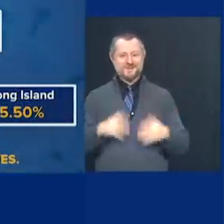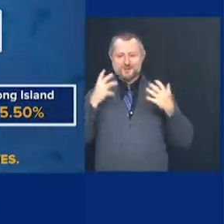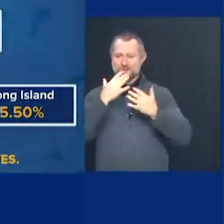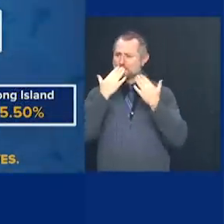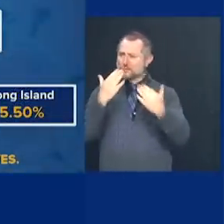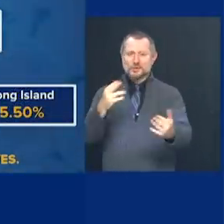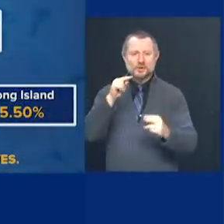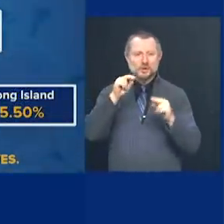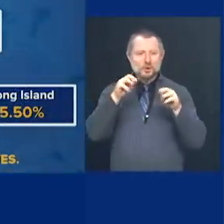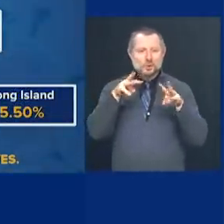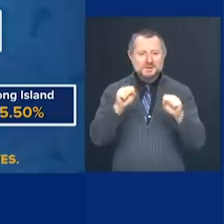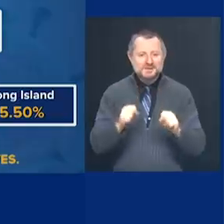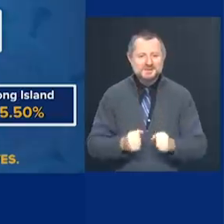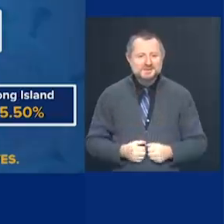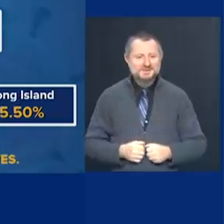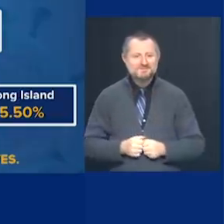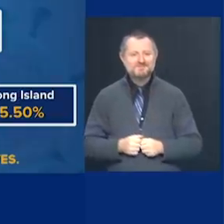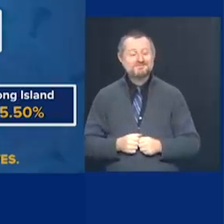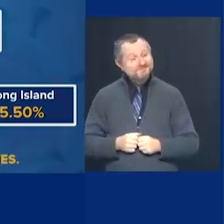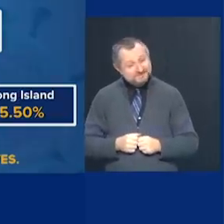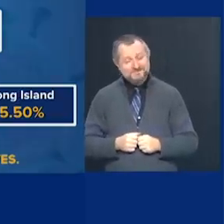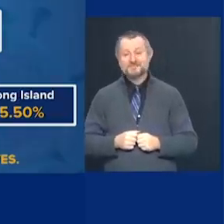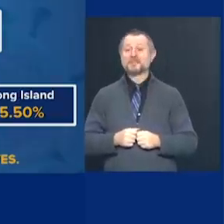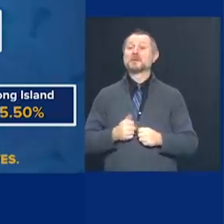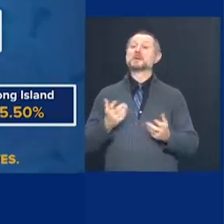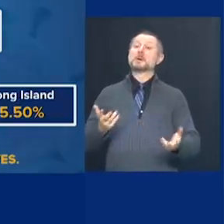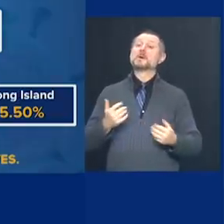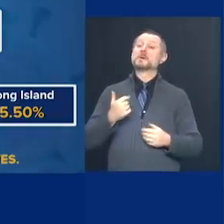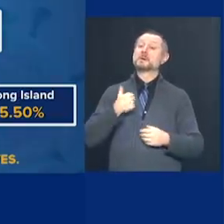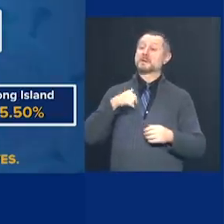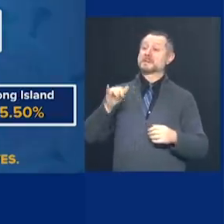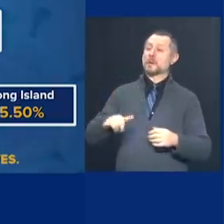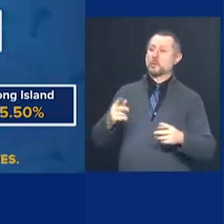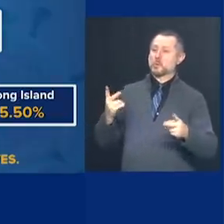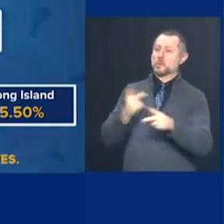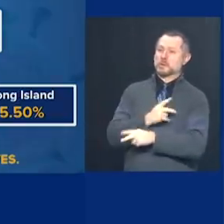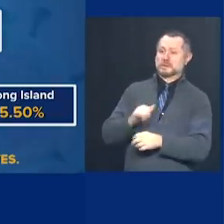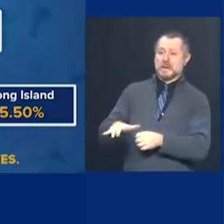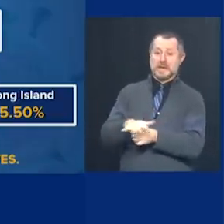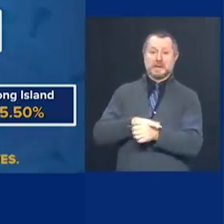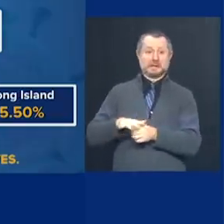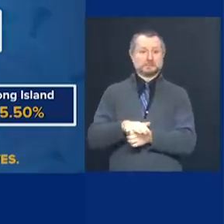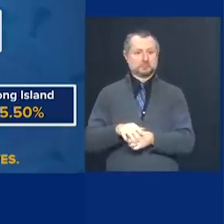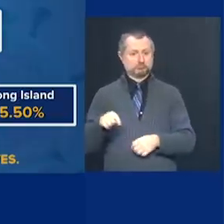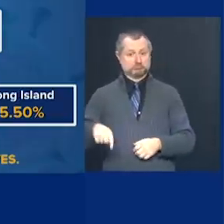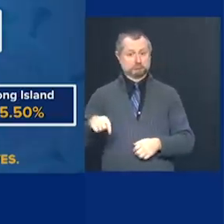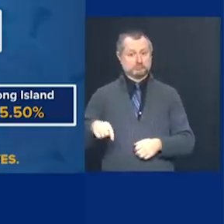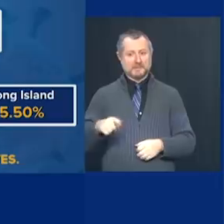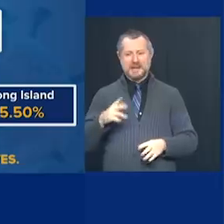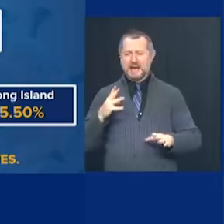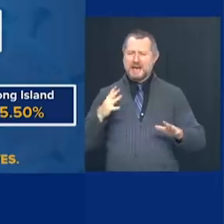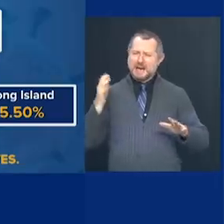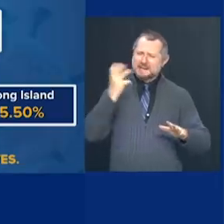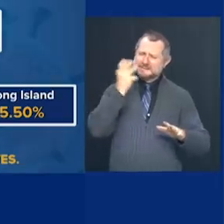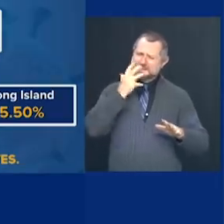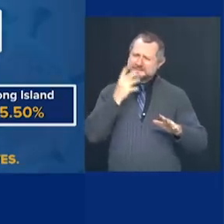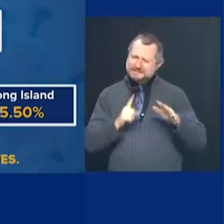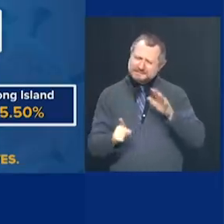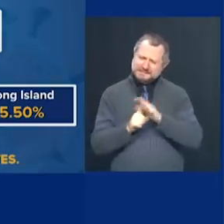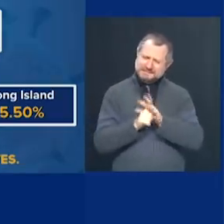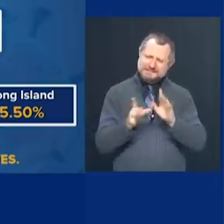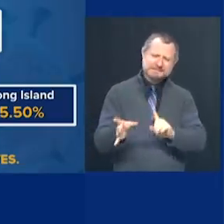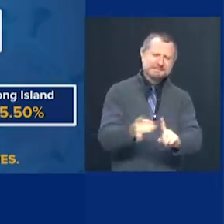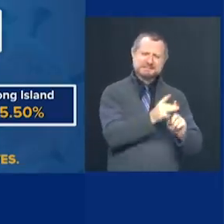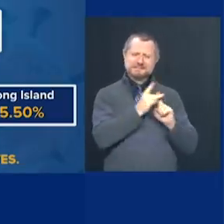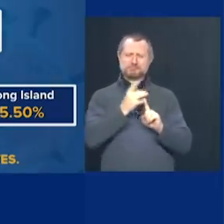As a matter of fact, our worst region, our highest region in terms of positivity